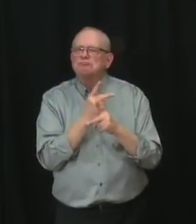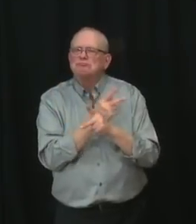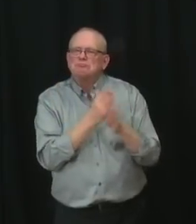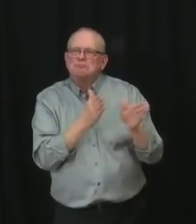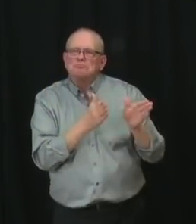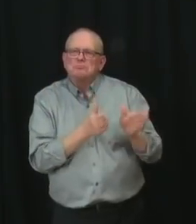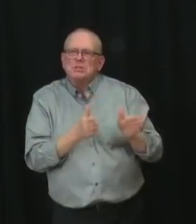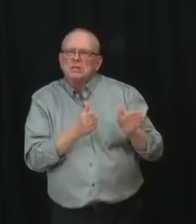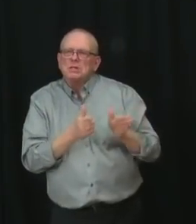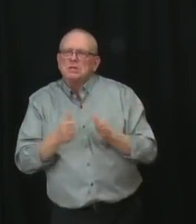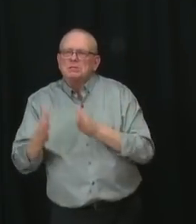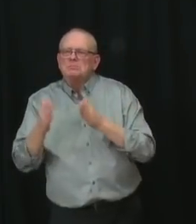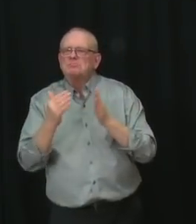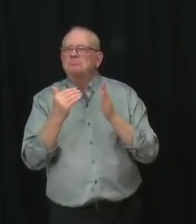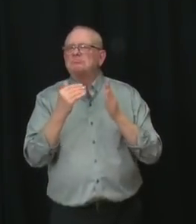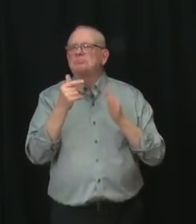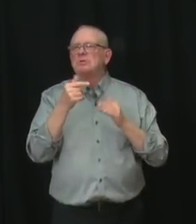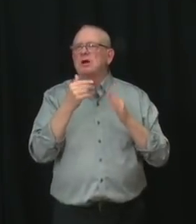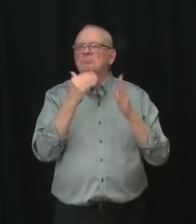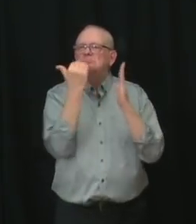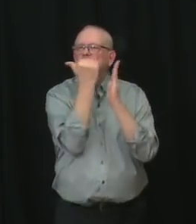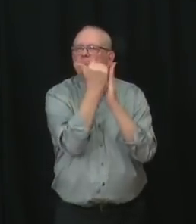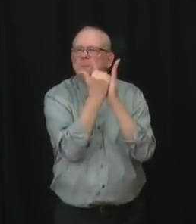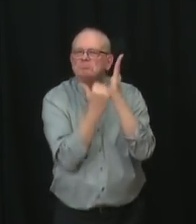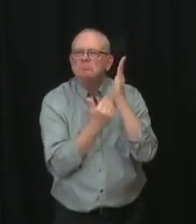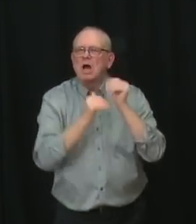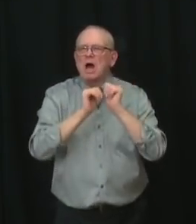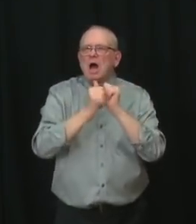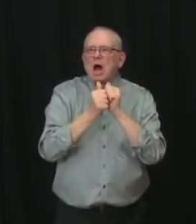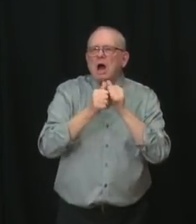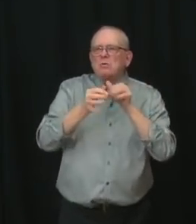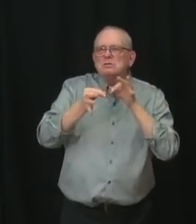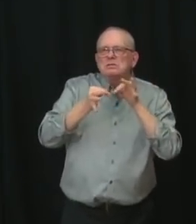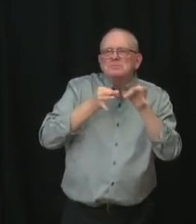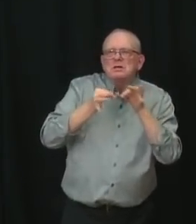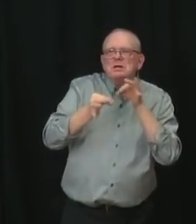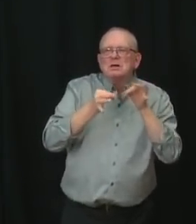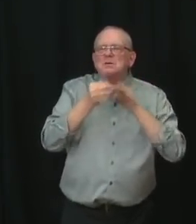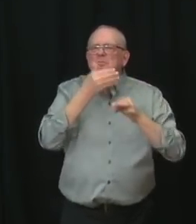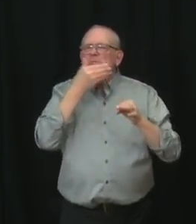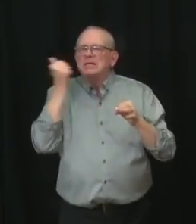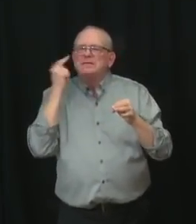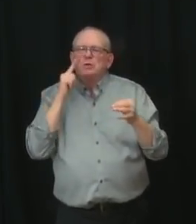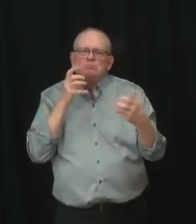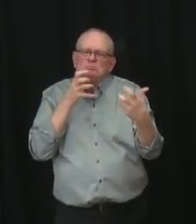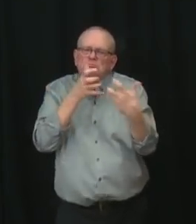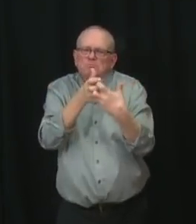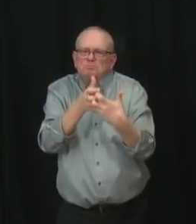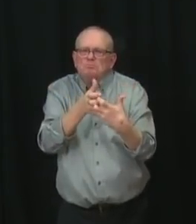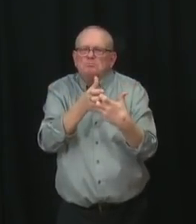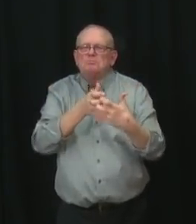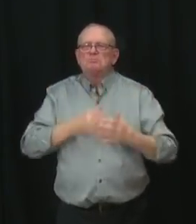clinicians and pharmacists. The short answer is it can and will be accessible for Albertans soon. you.